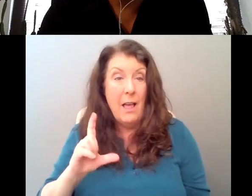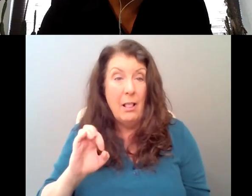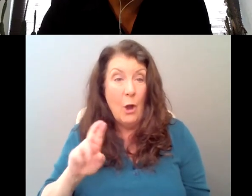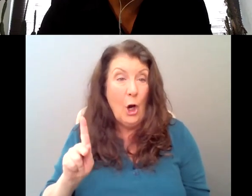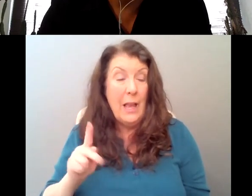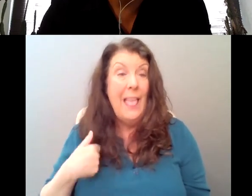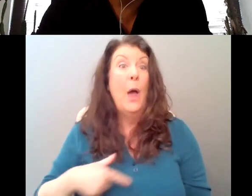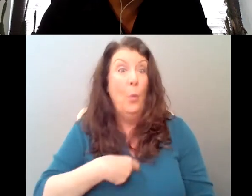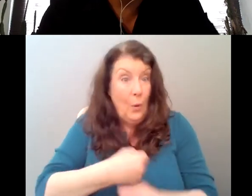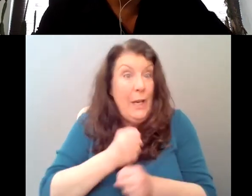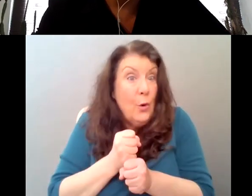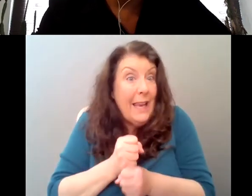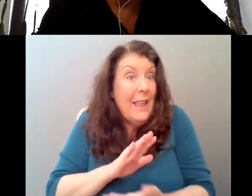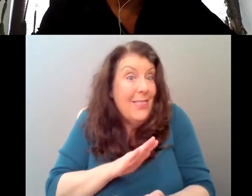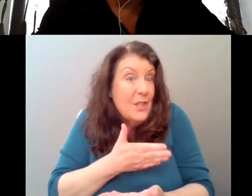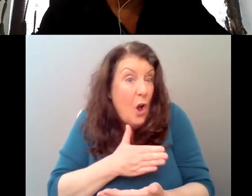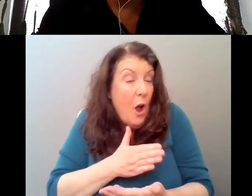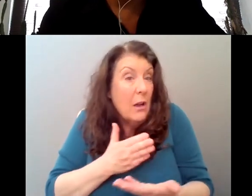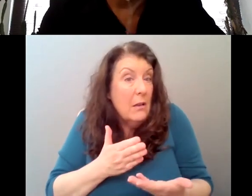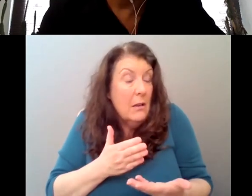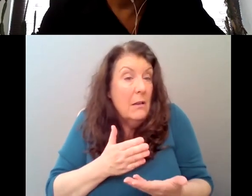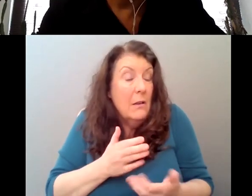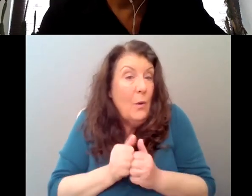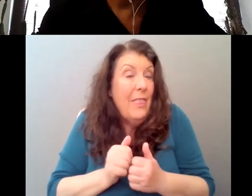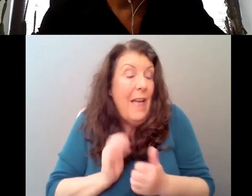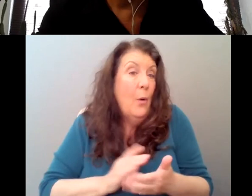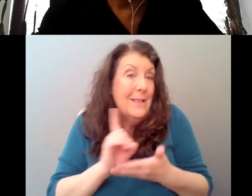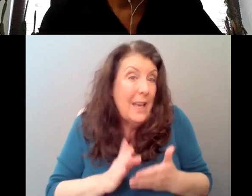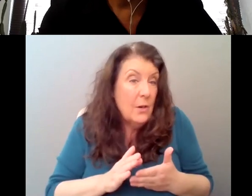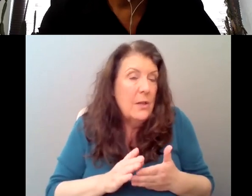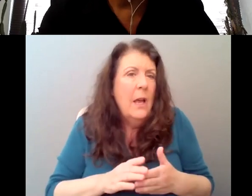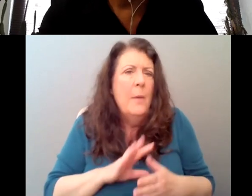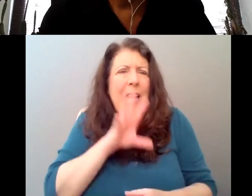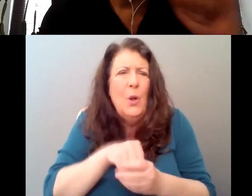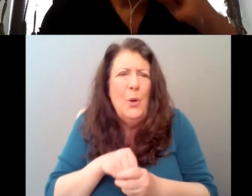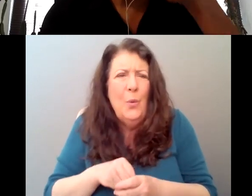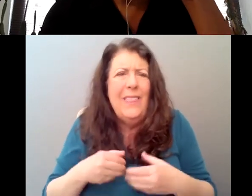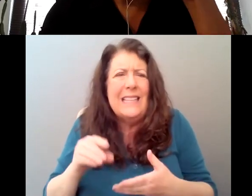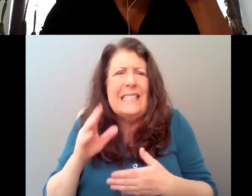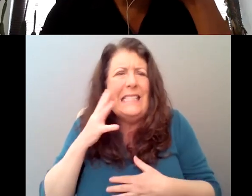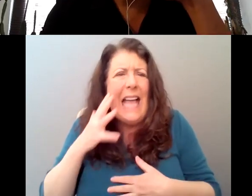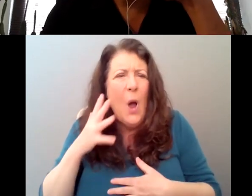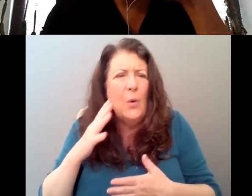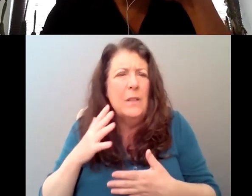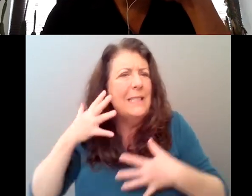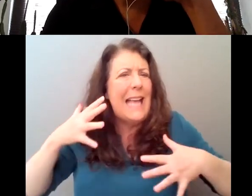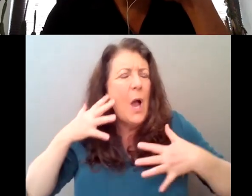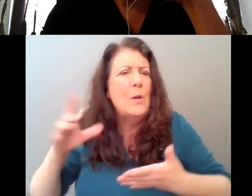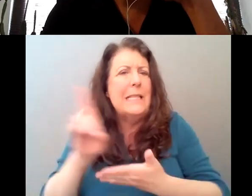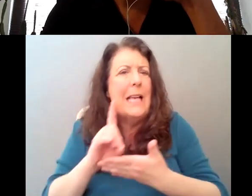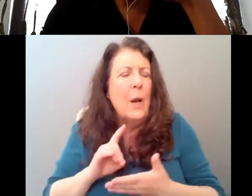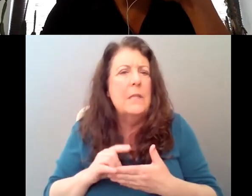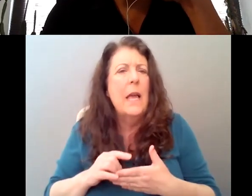um, we created in the sound design, like bird feathers flapping. That's meant to be like the beating of Emily's